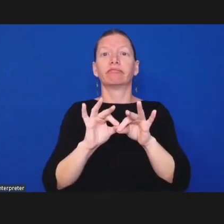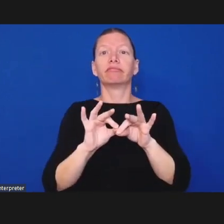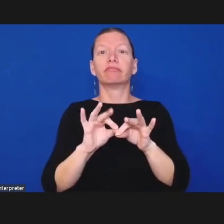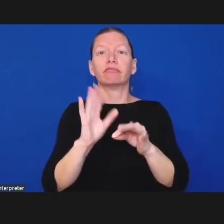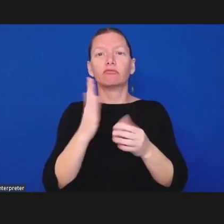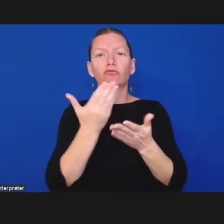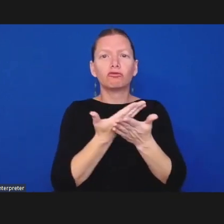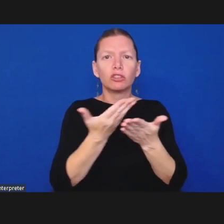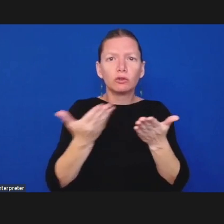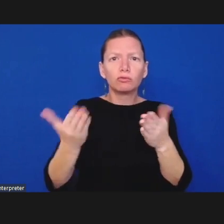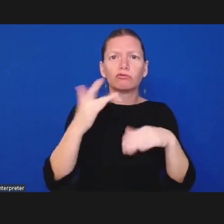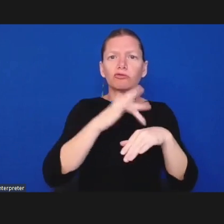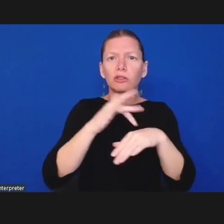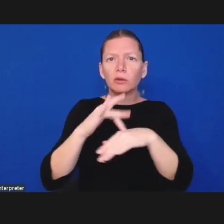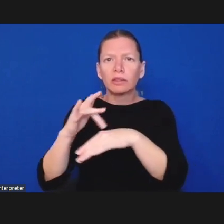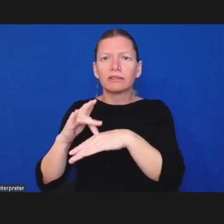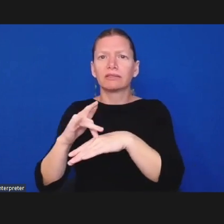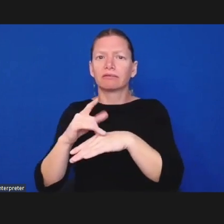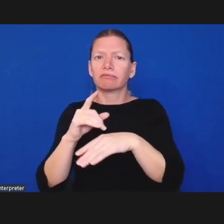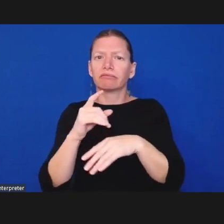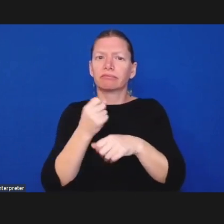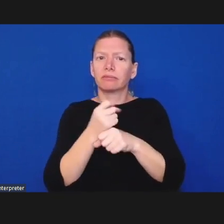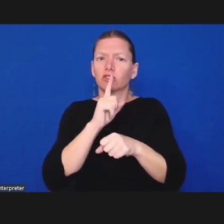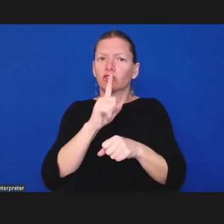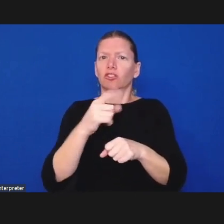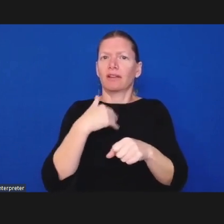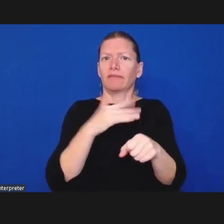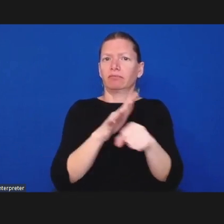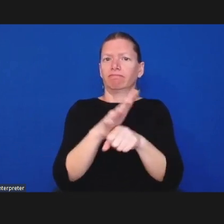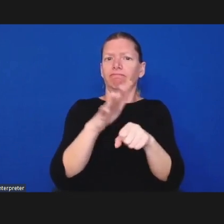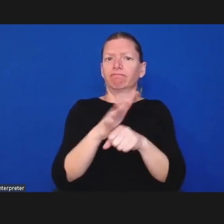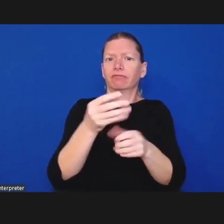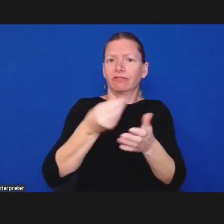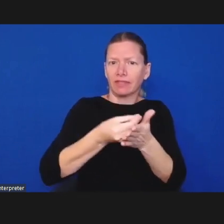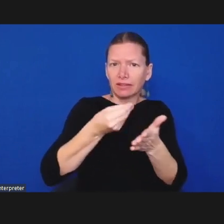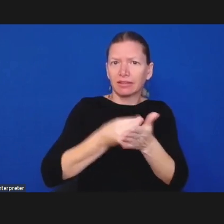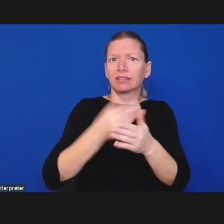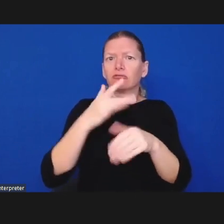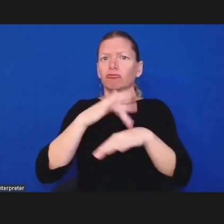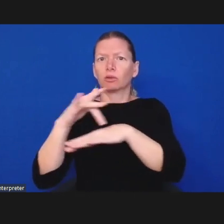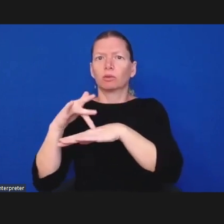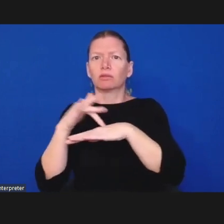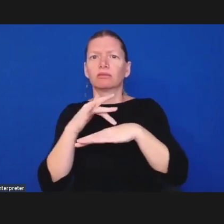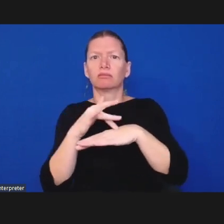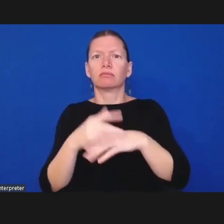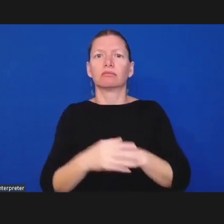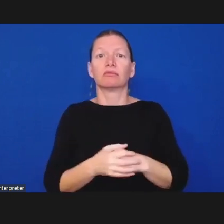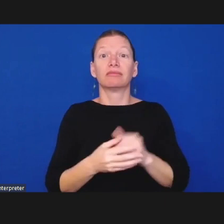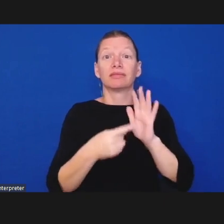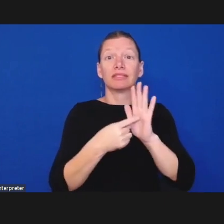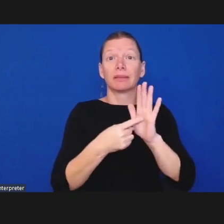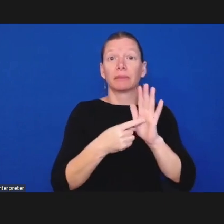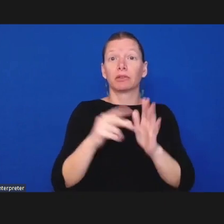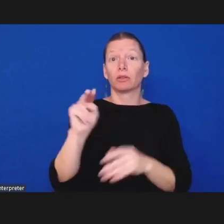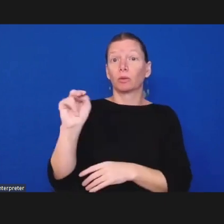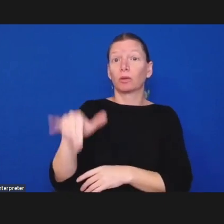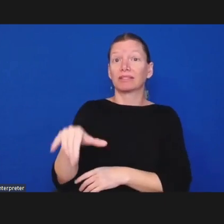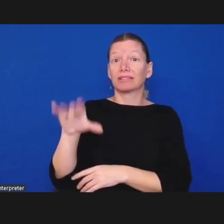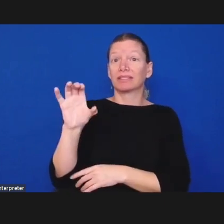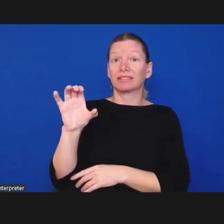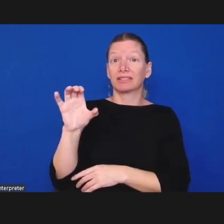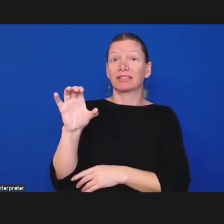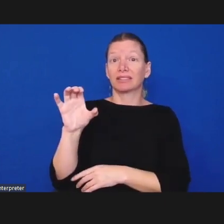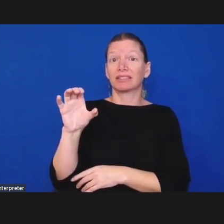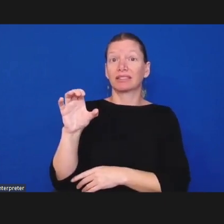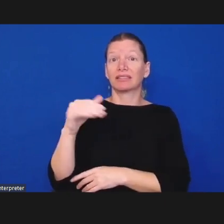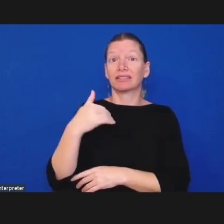functions um some are you know say new york city you've got investigators over 100 who are reviewing body